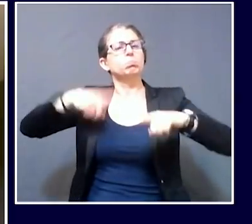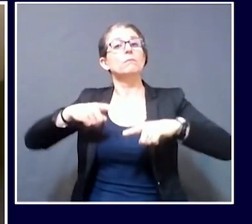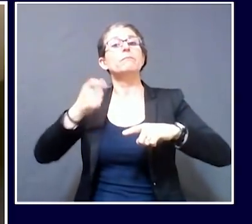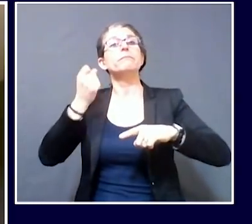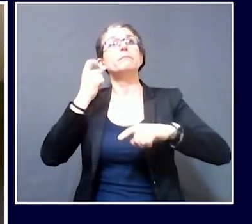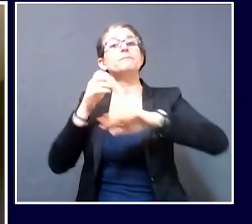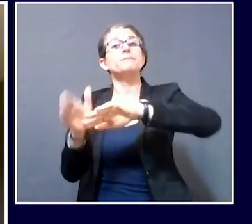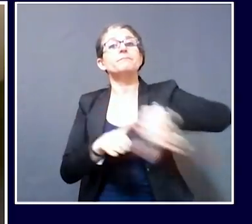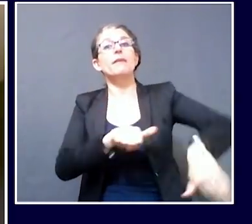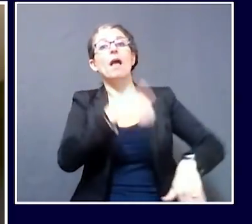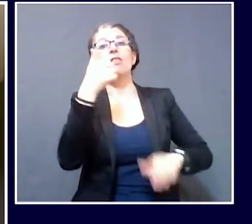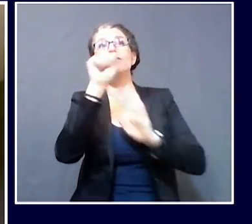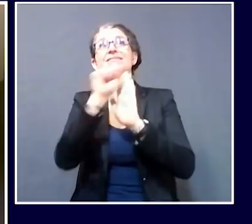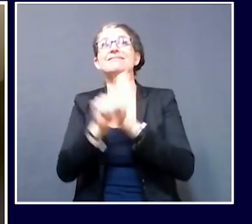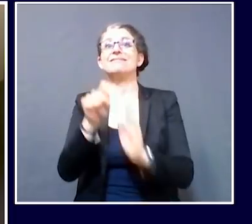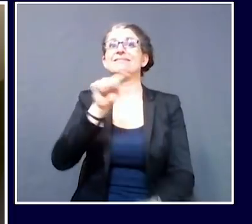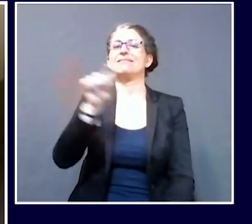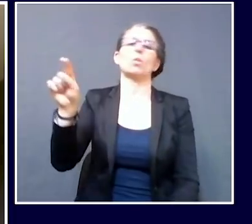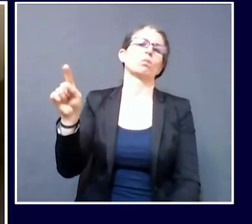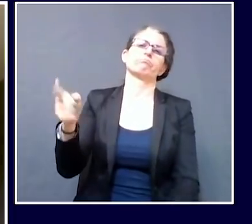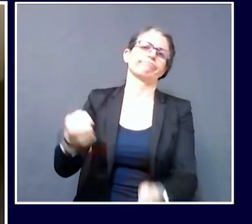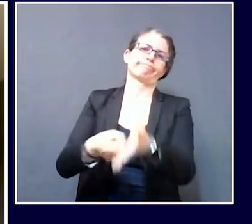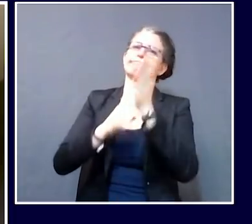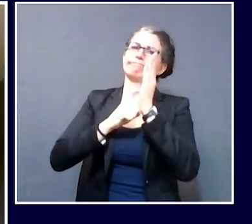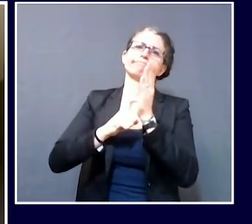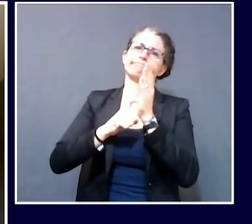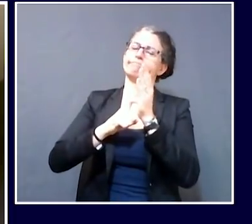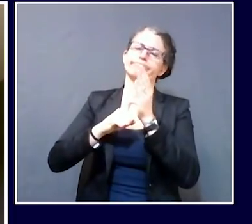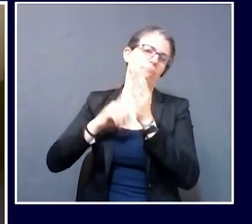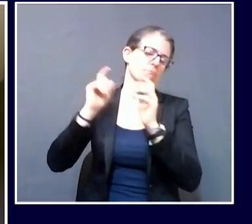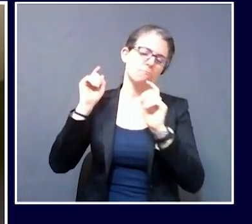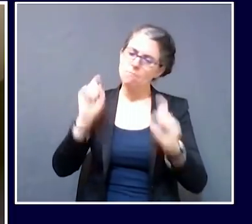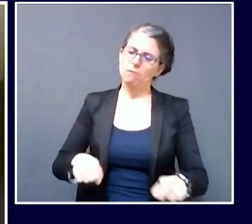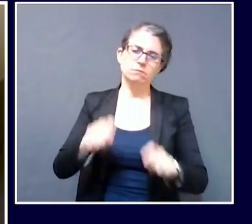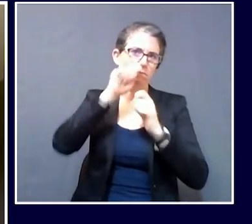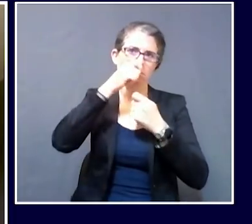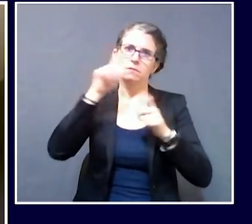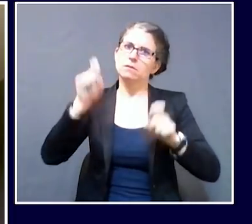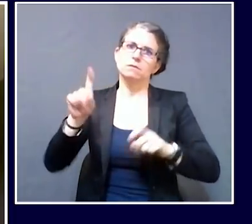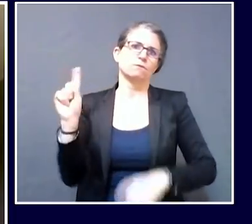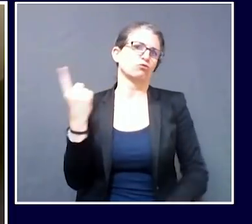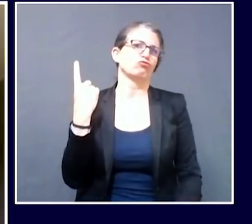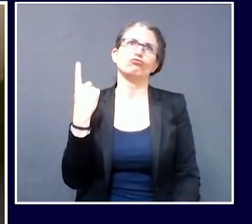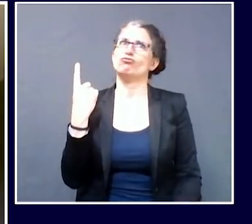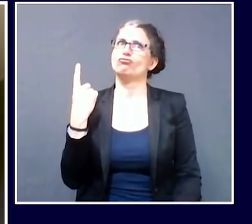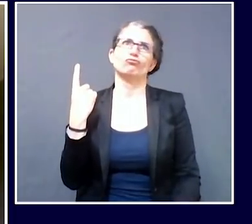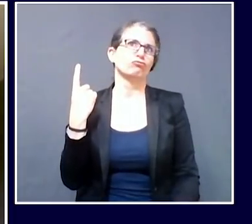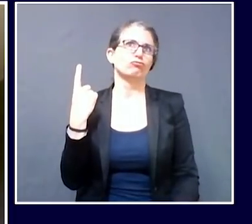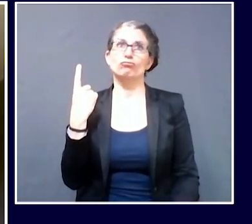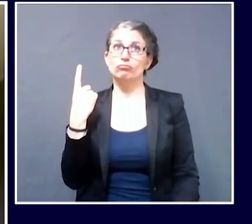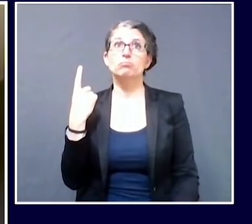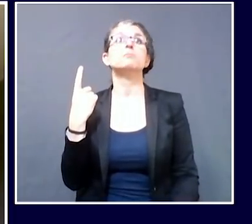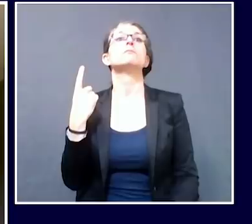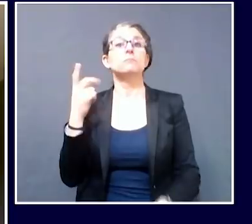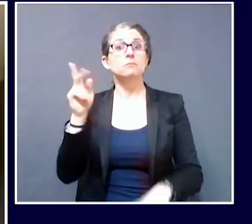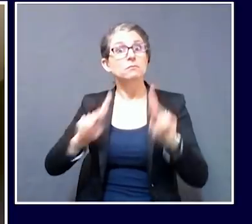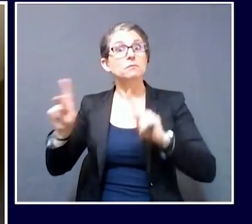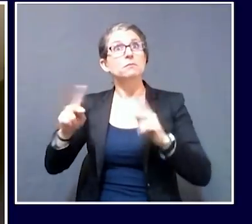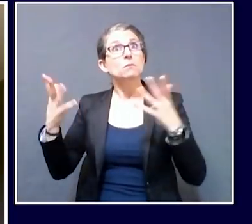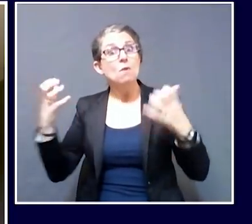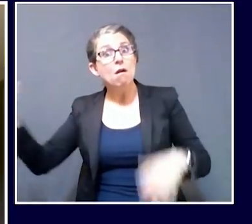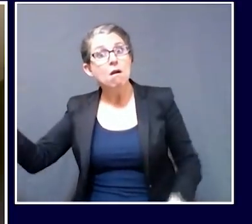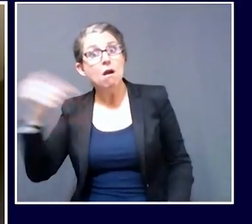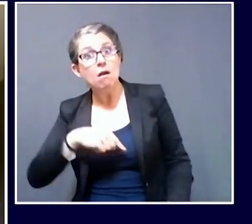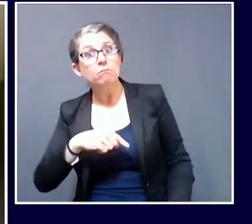But really, what we've done is create an alternative for visitors. We believe visitors want to come to a safe destination. And we